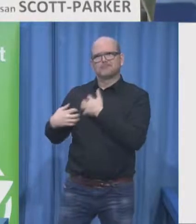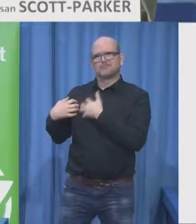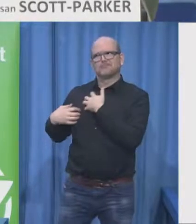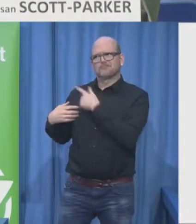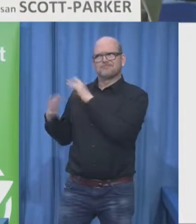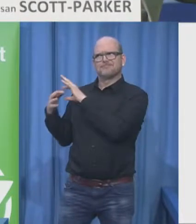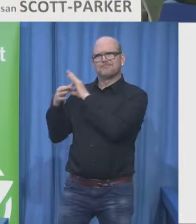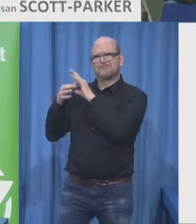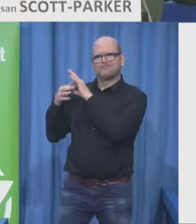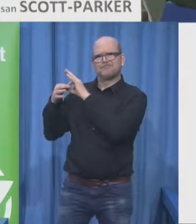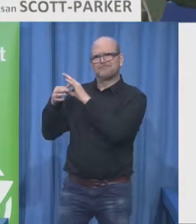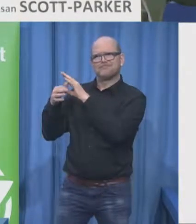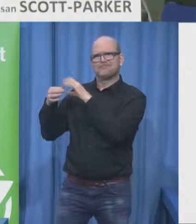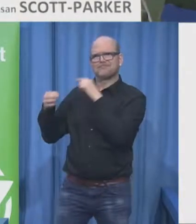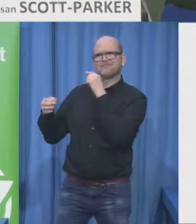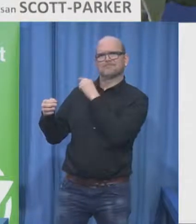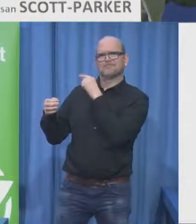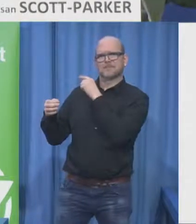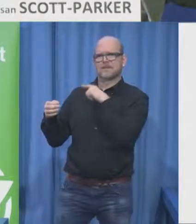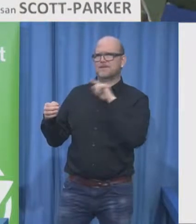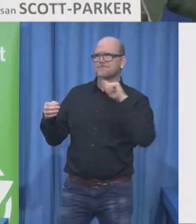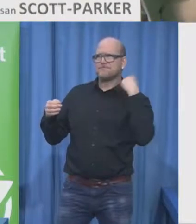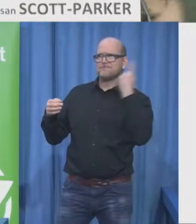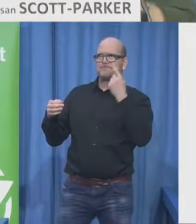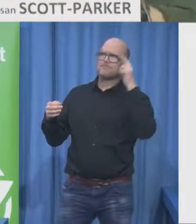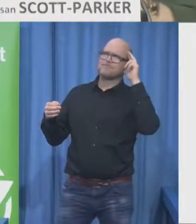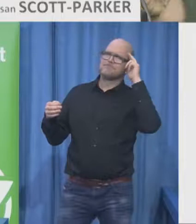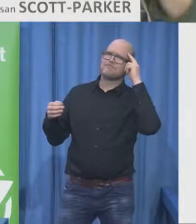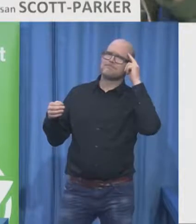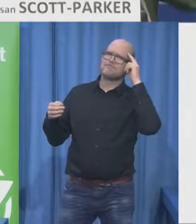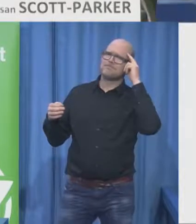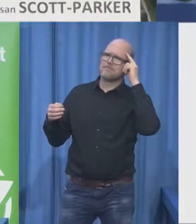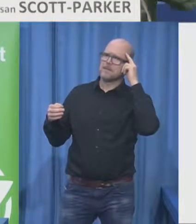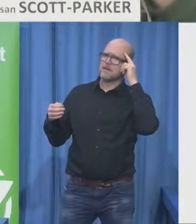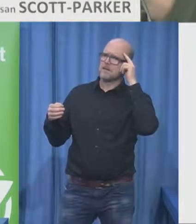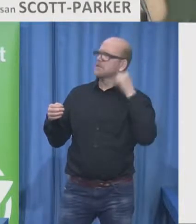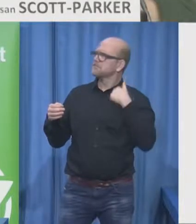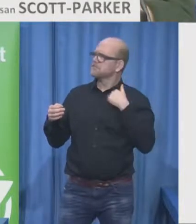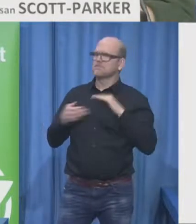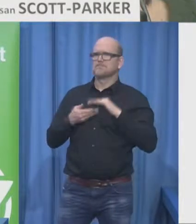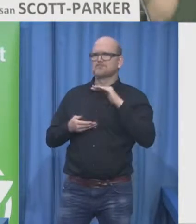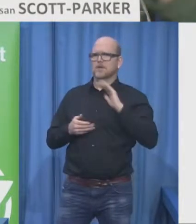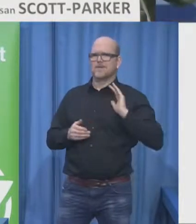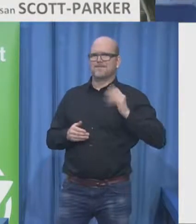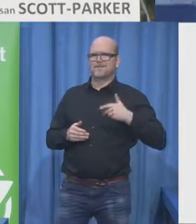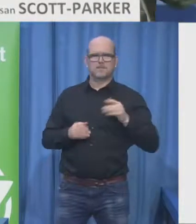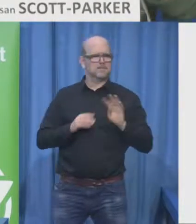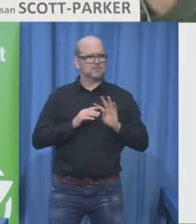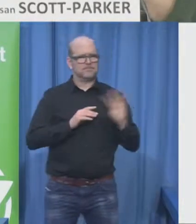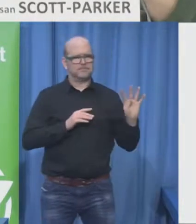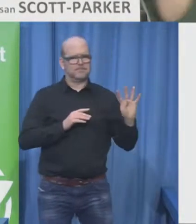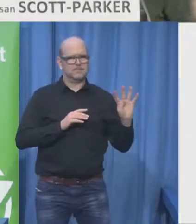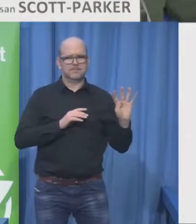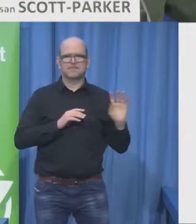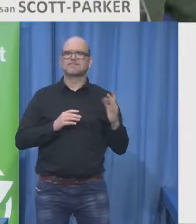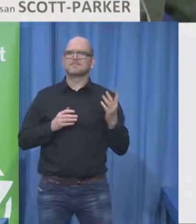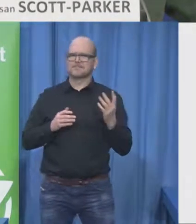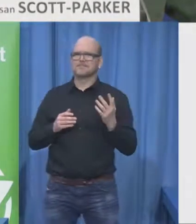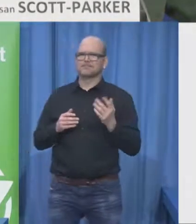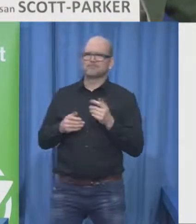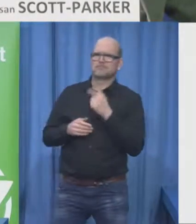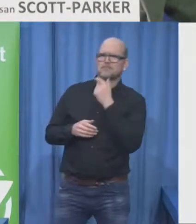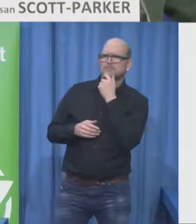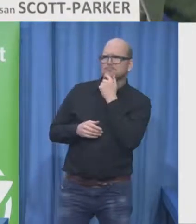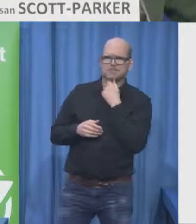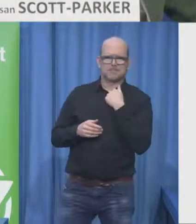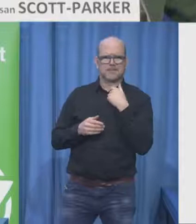on one side people with disabilities on another and government and NGOs and disabled people's organizations in the middle and as